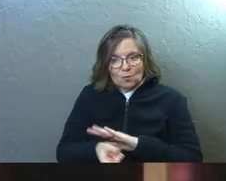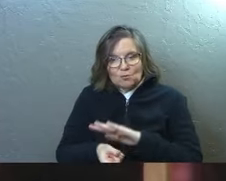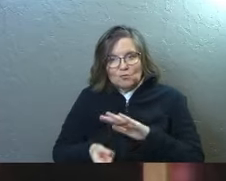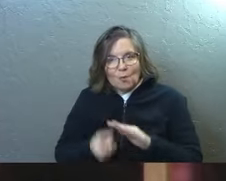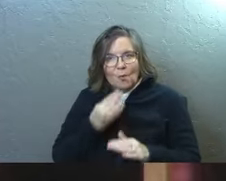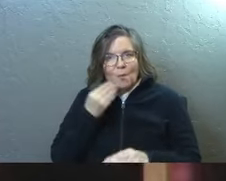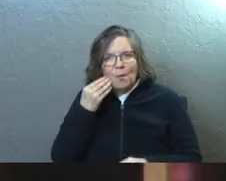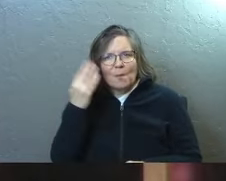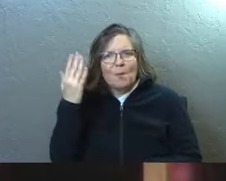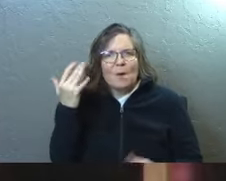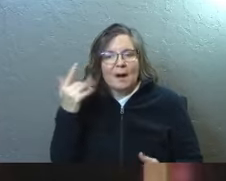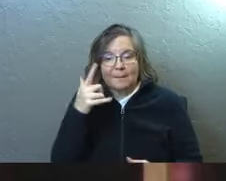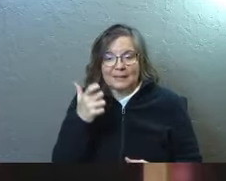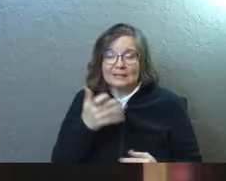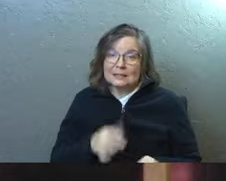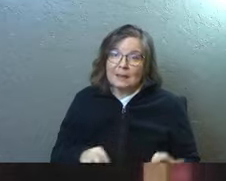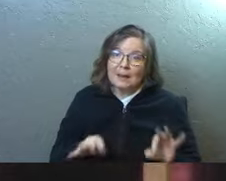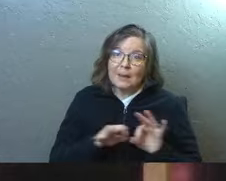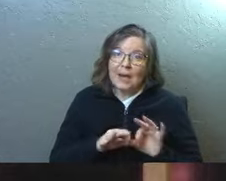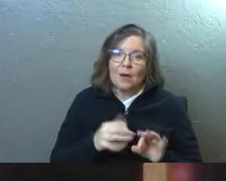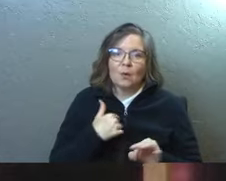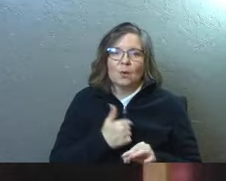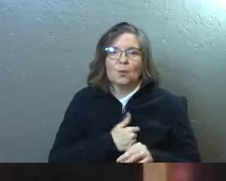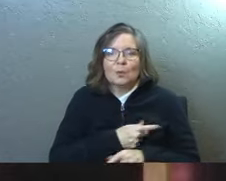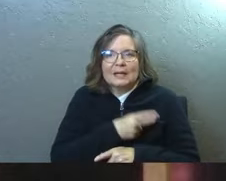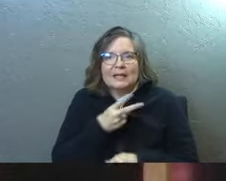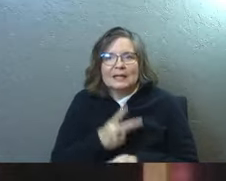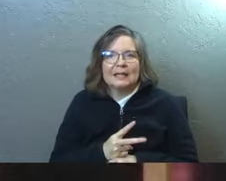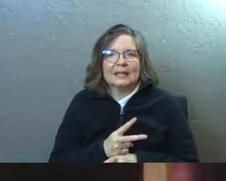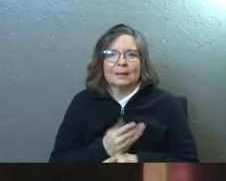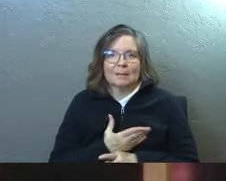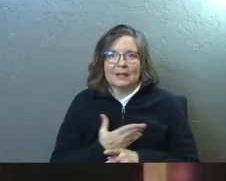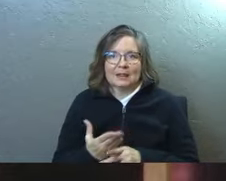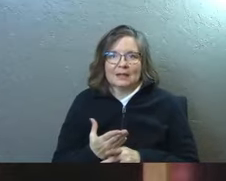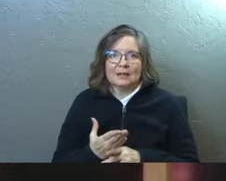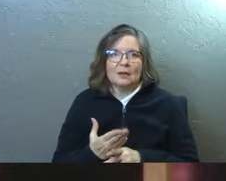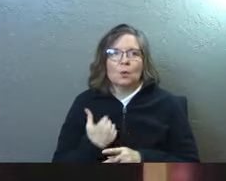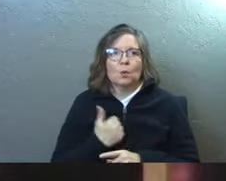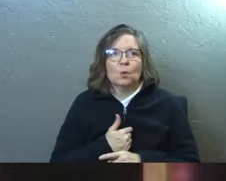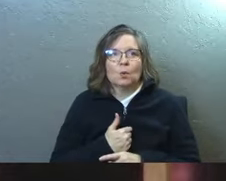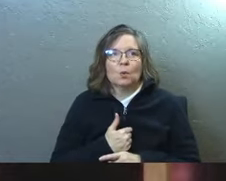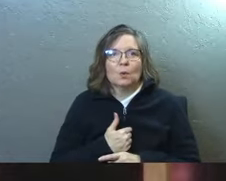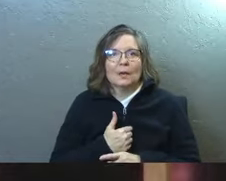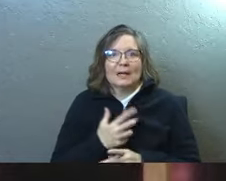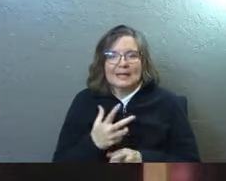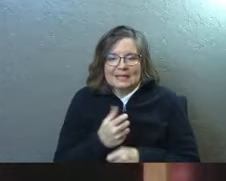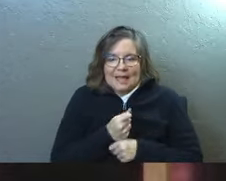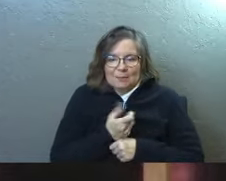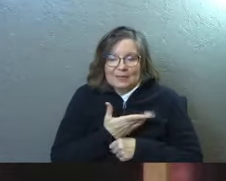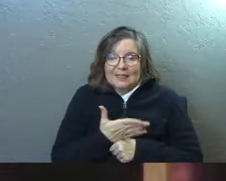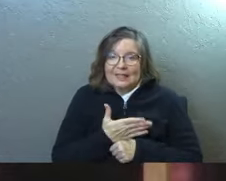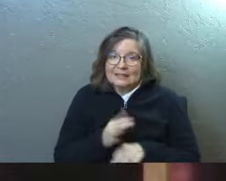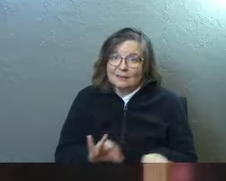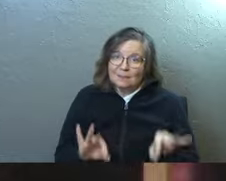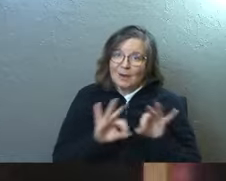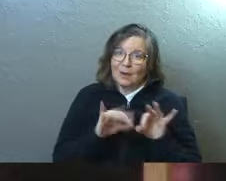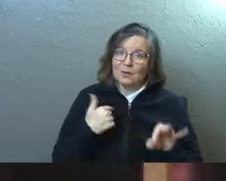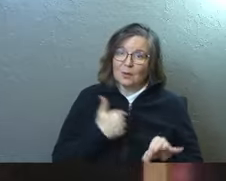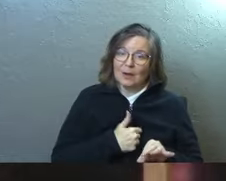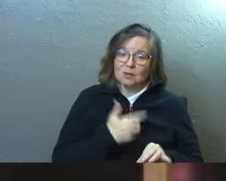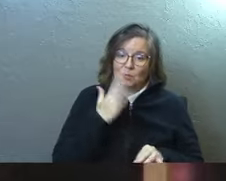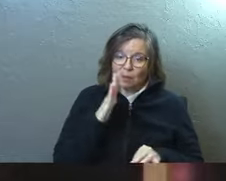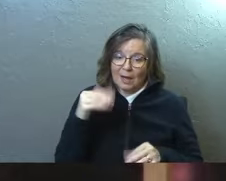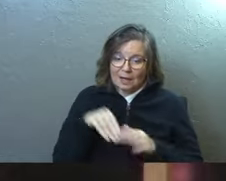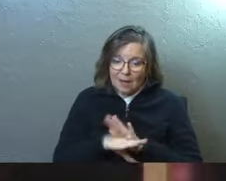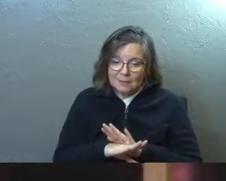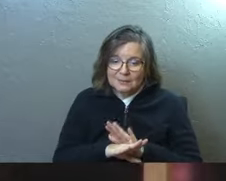drawer at home. Why? Because it matters to you. We keep the things. We capture the things that matter to us. And